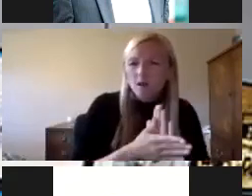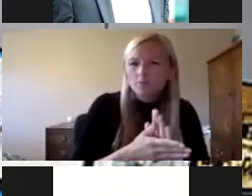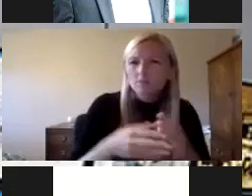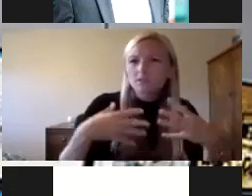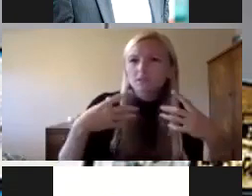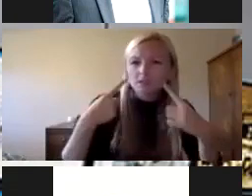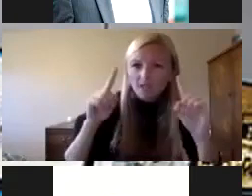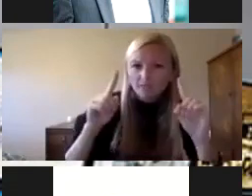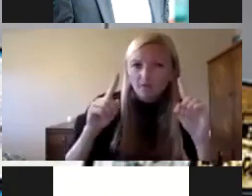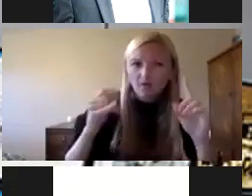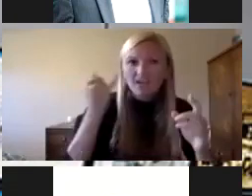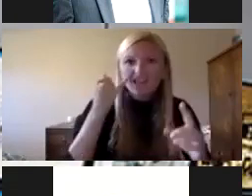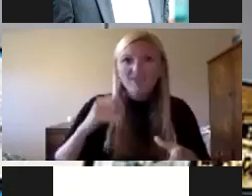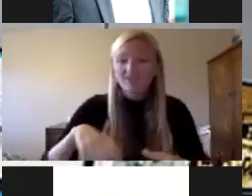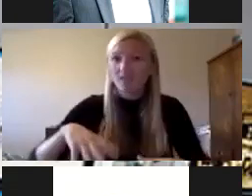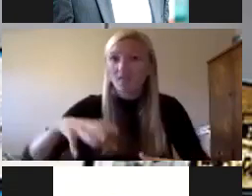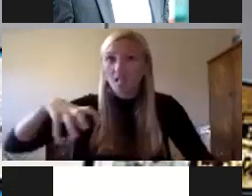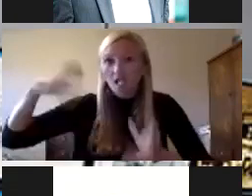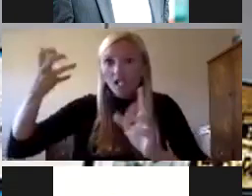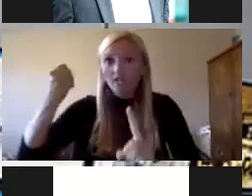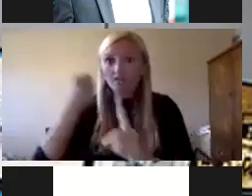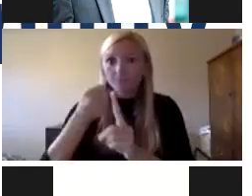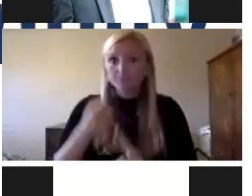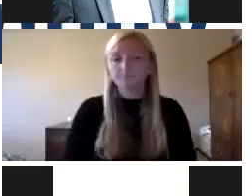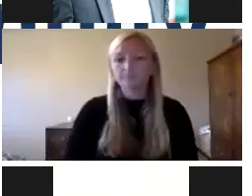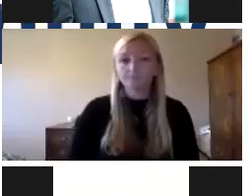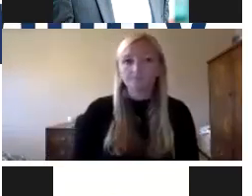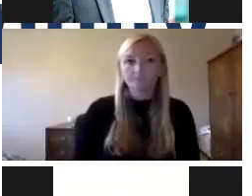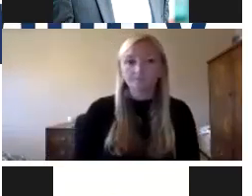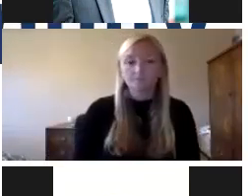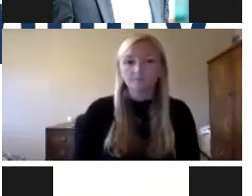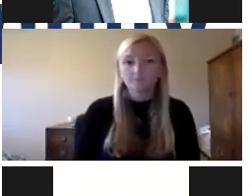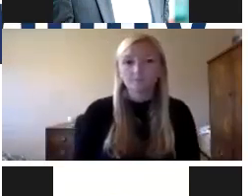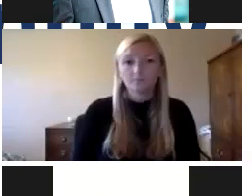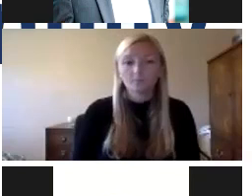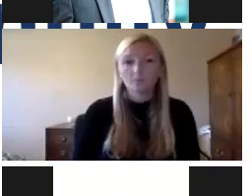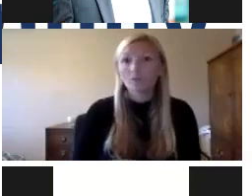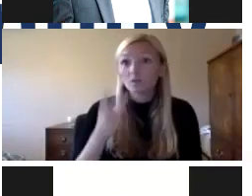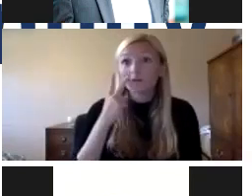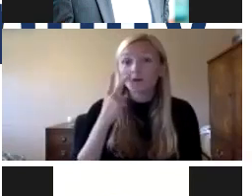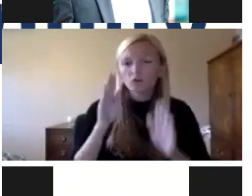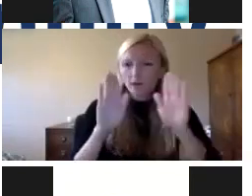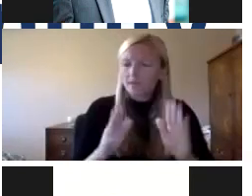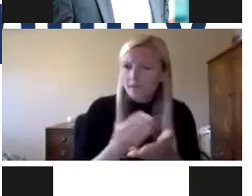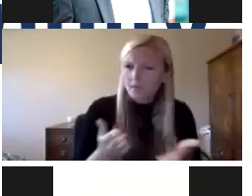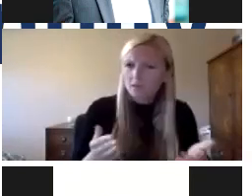and services when disaster unexpected events occur. We really saw really great things with the education